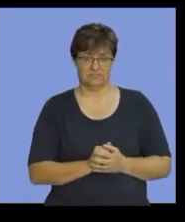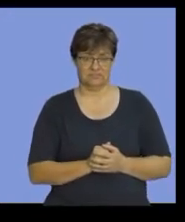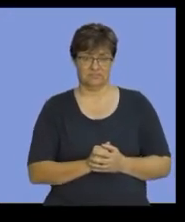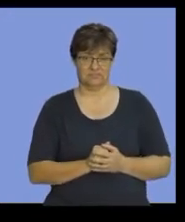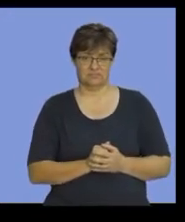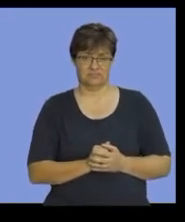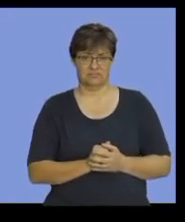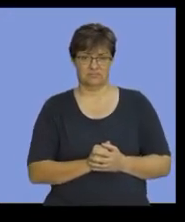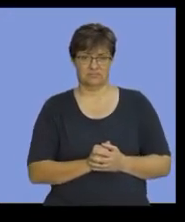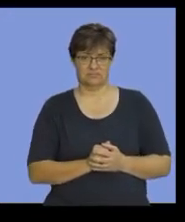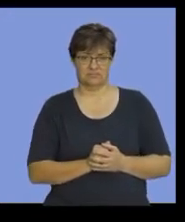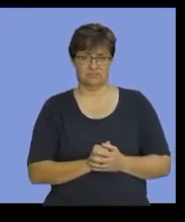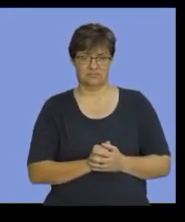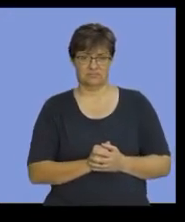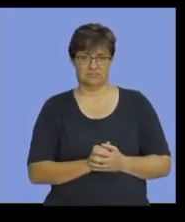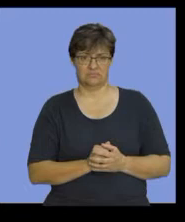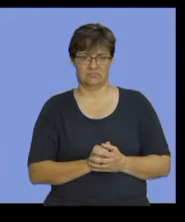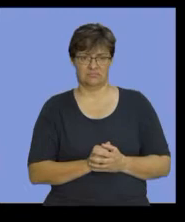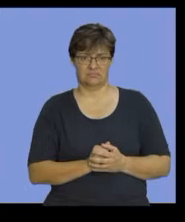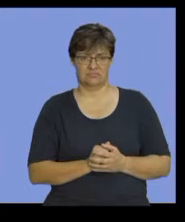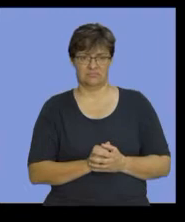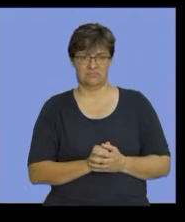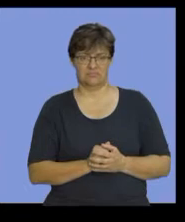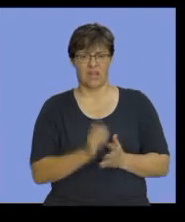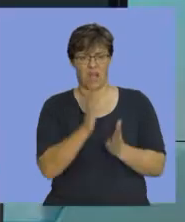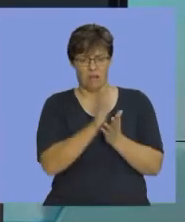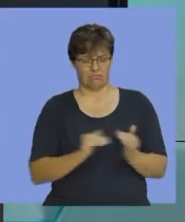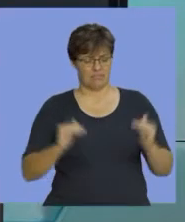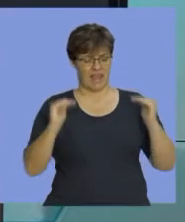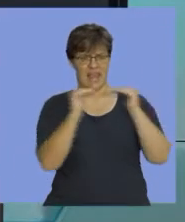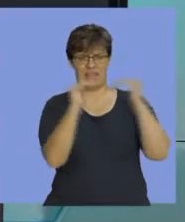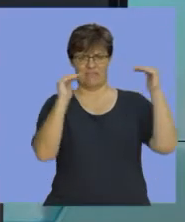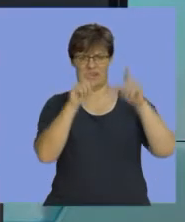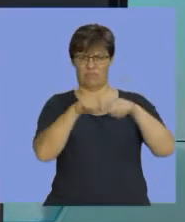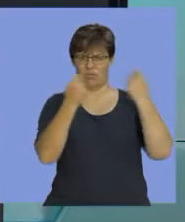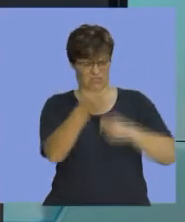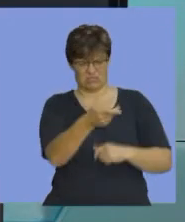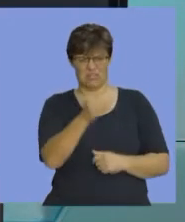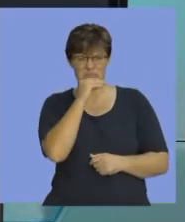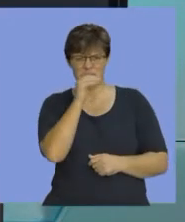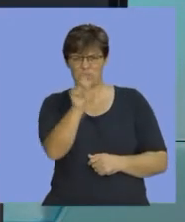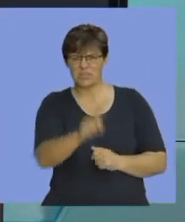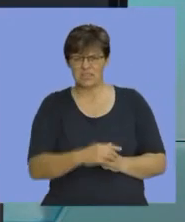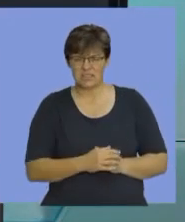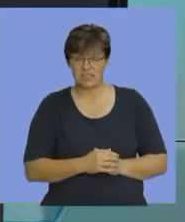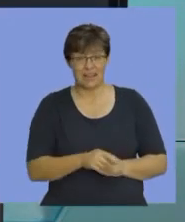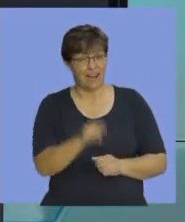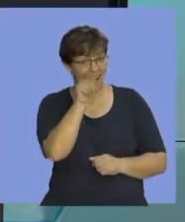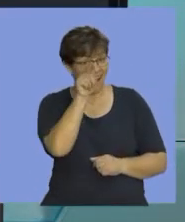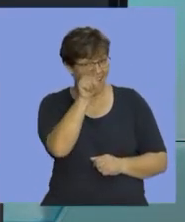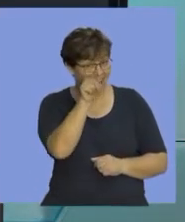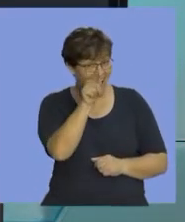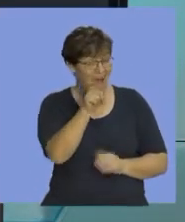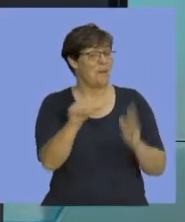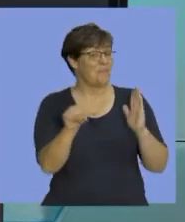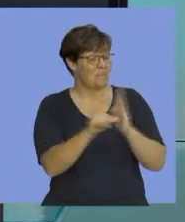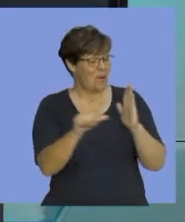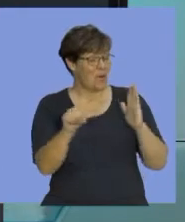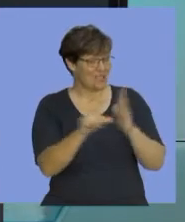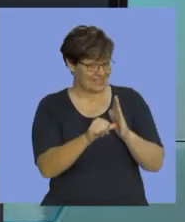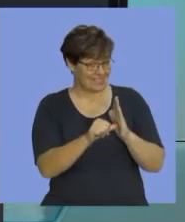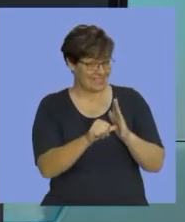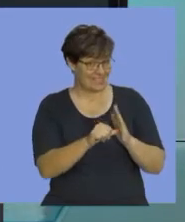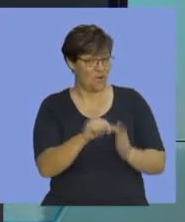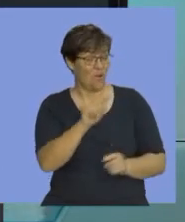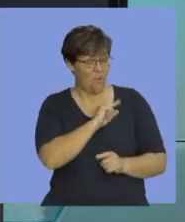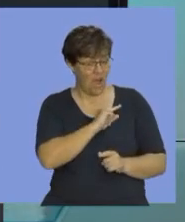What do we mean by break even? A very, very important consideration when it